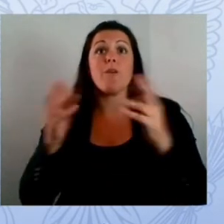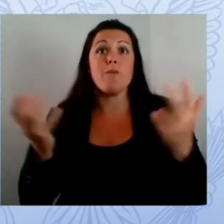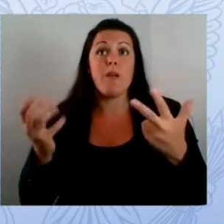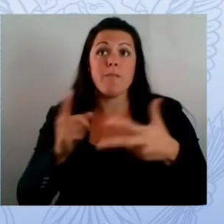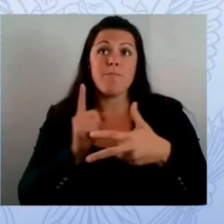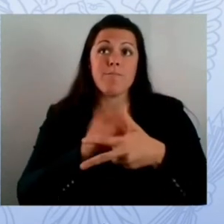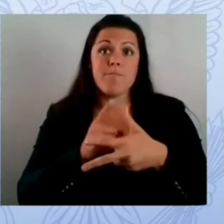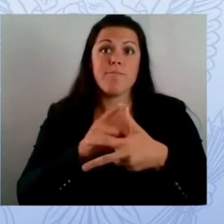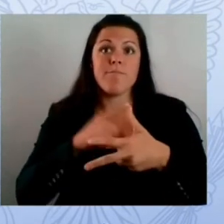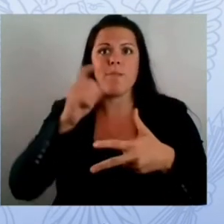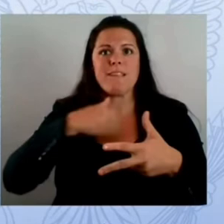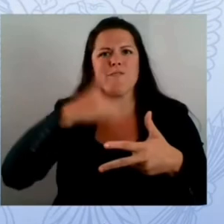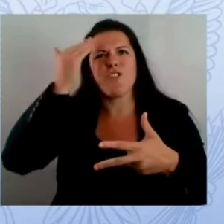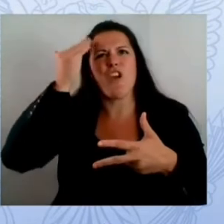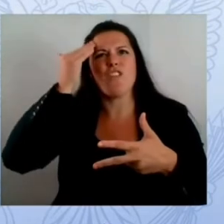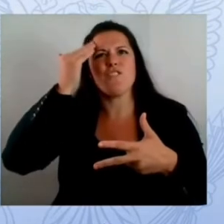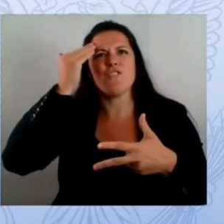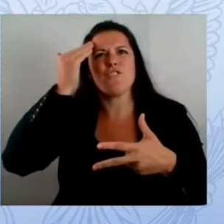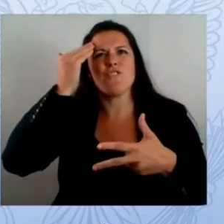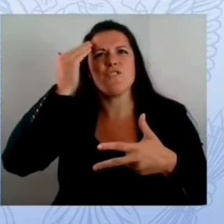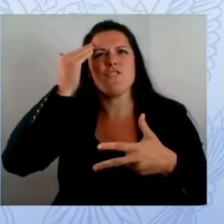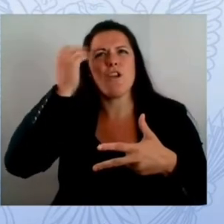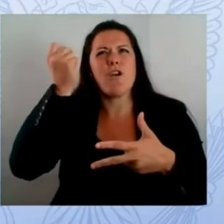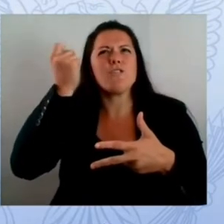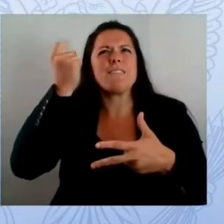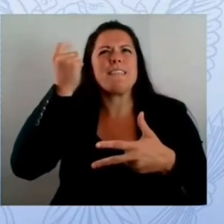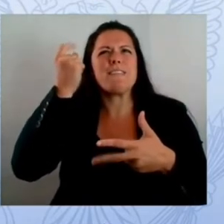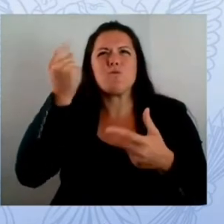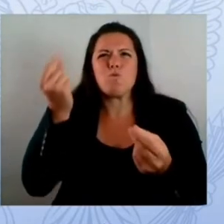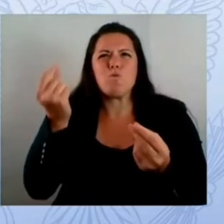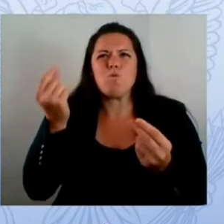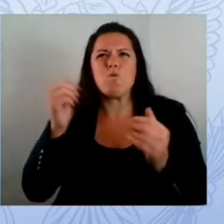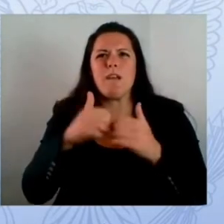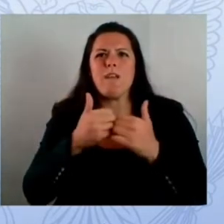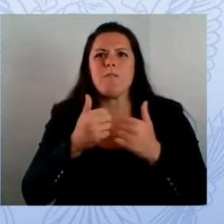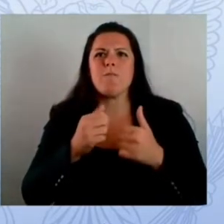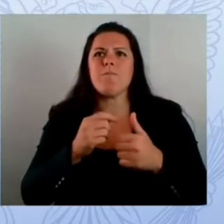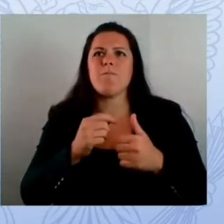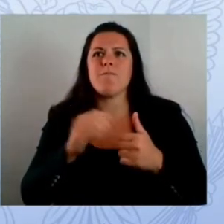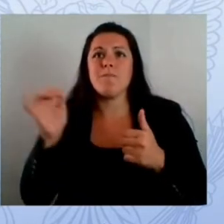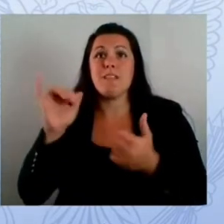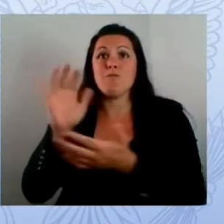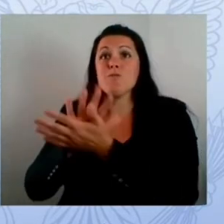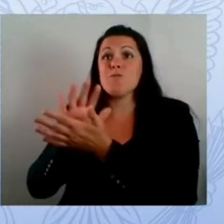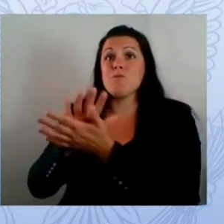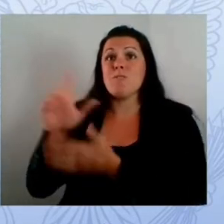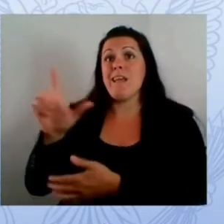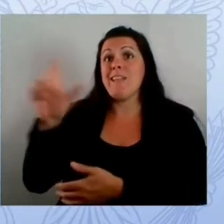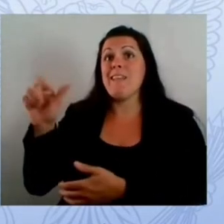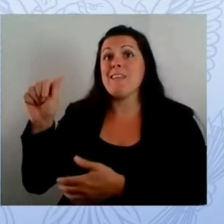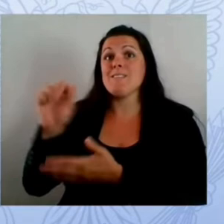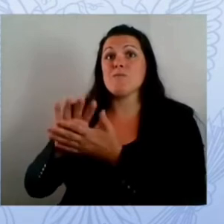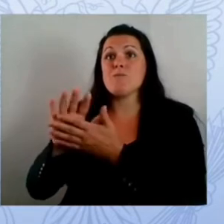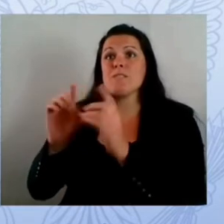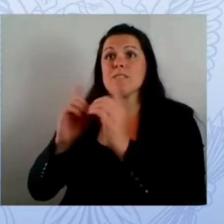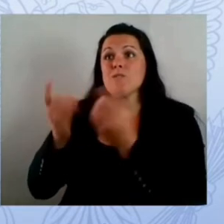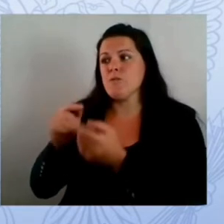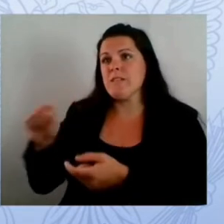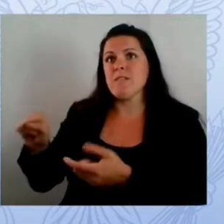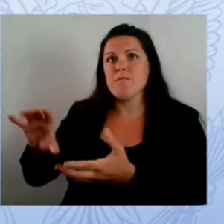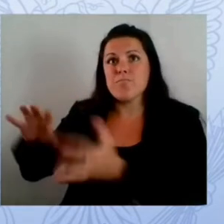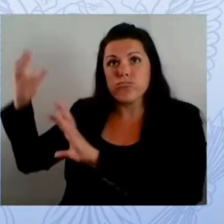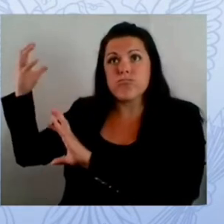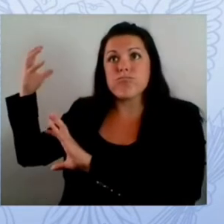individuals like the la united superintendent who led both prevention and lead incident